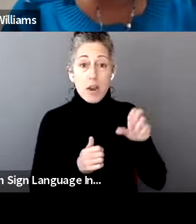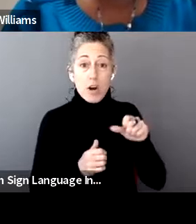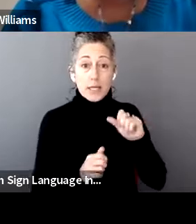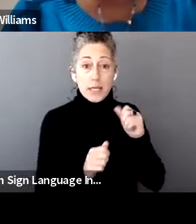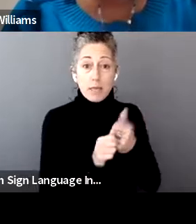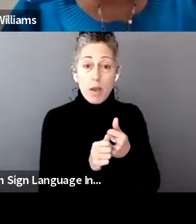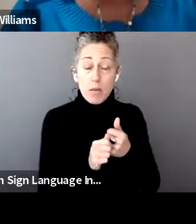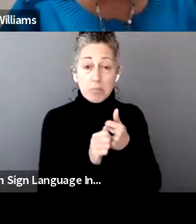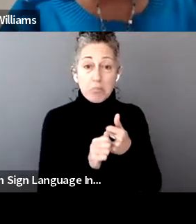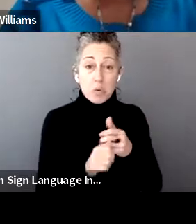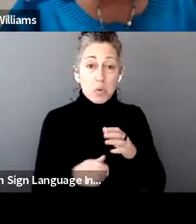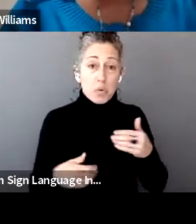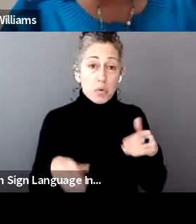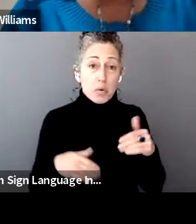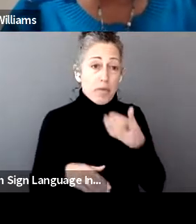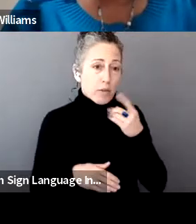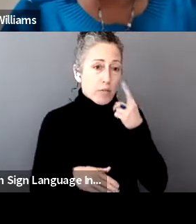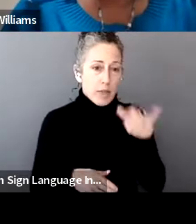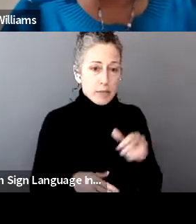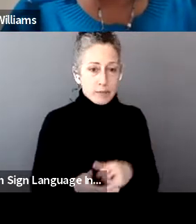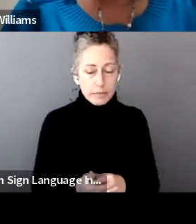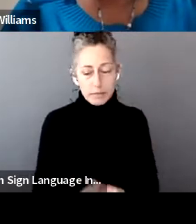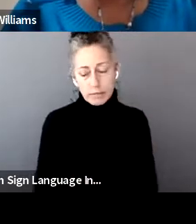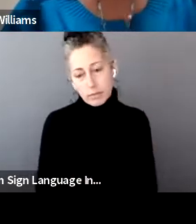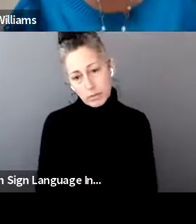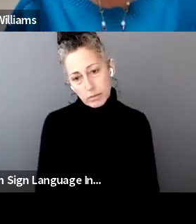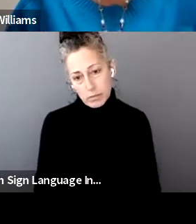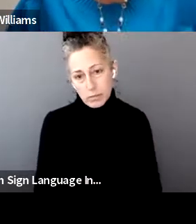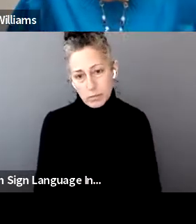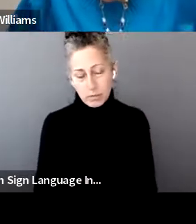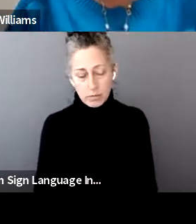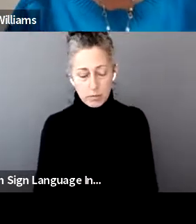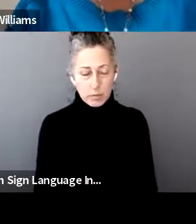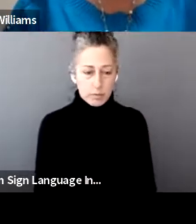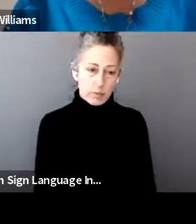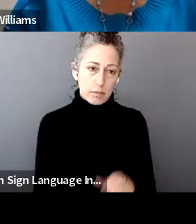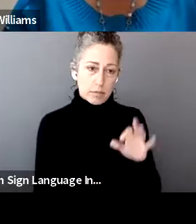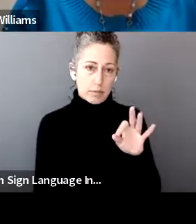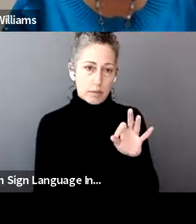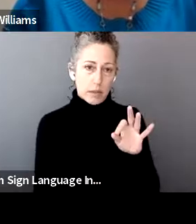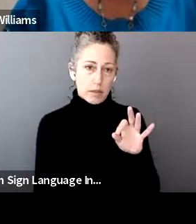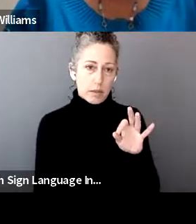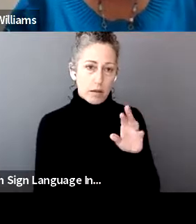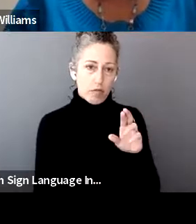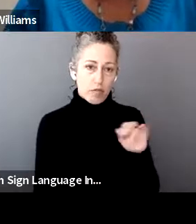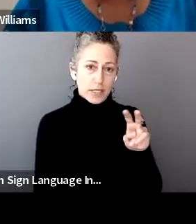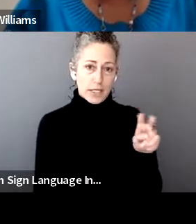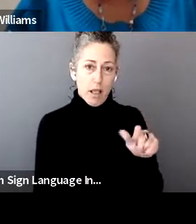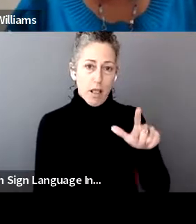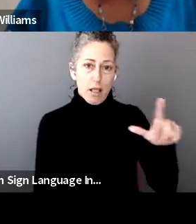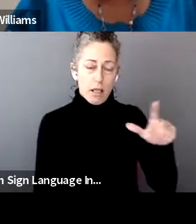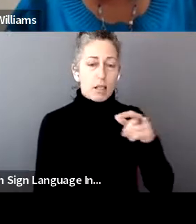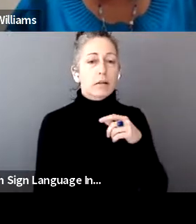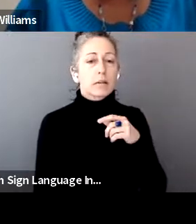So yeah. Thank you for that. Go ahead, Ms. Frizzell. I will reiterate some of the advice